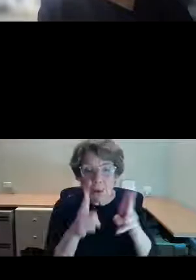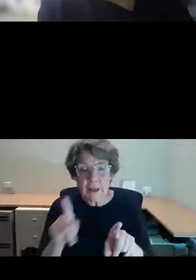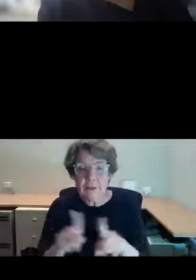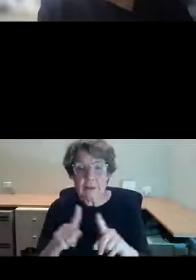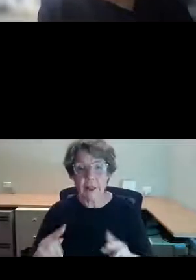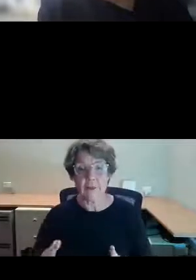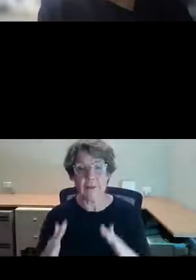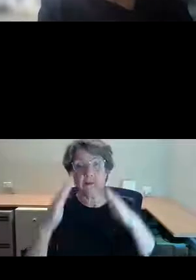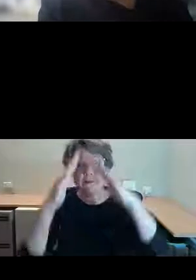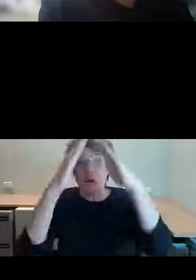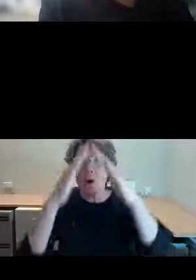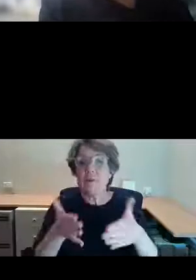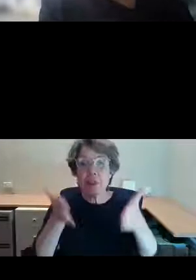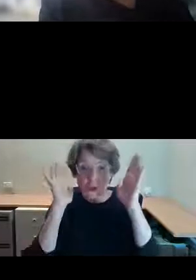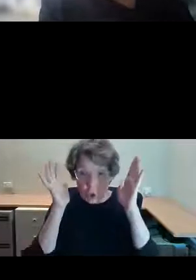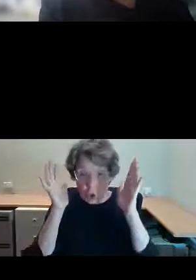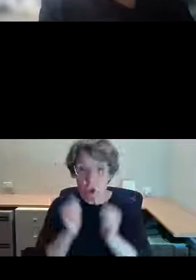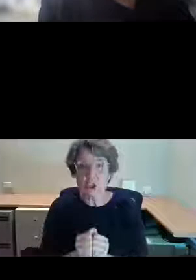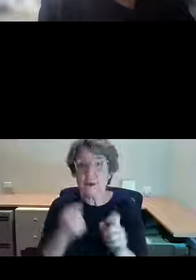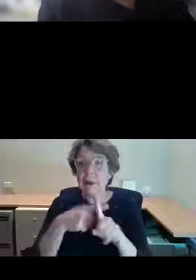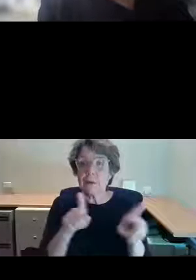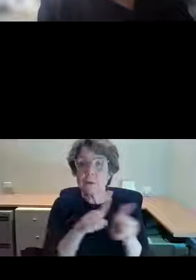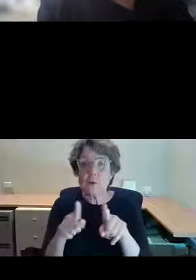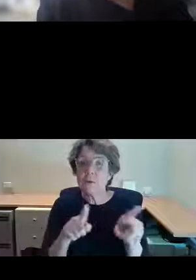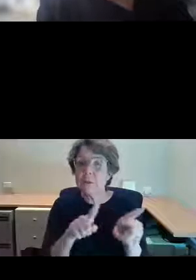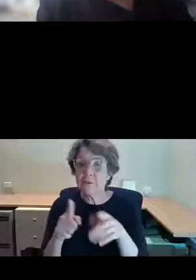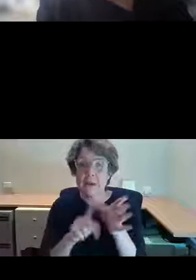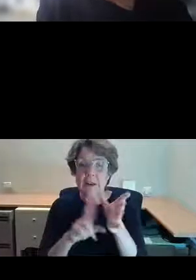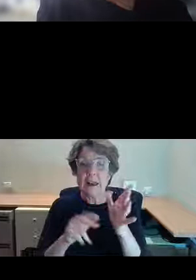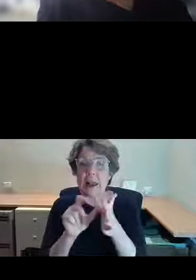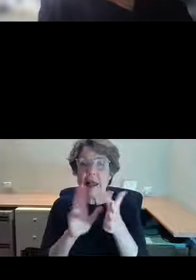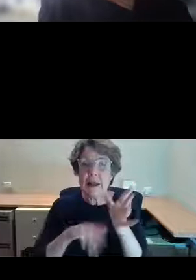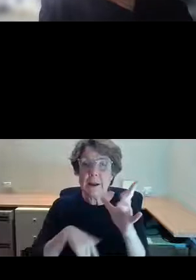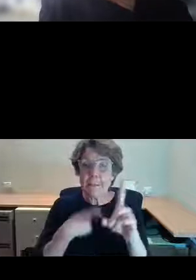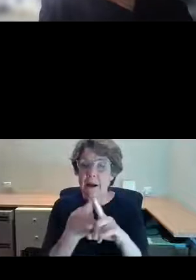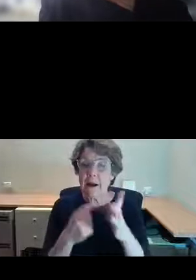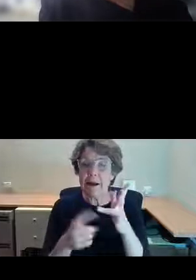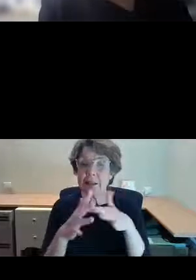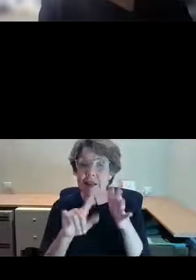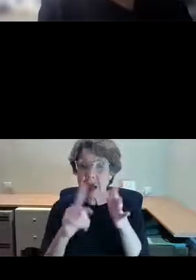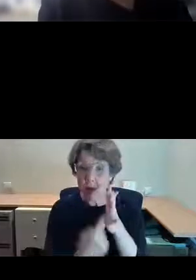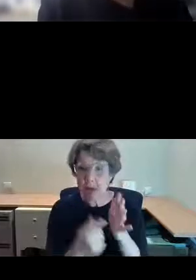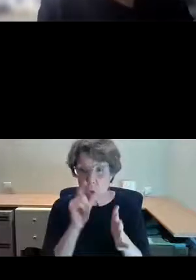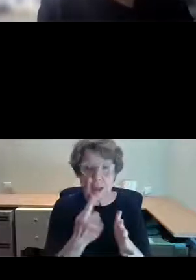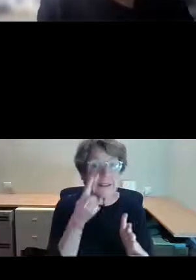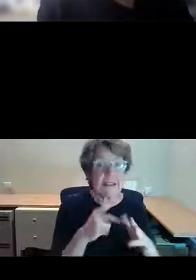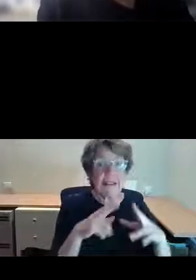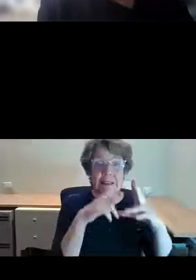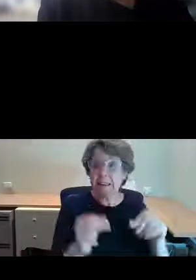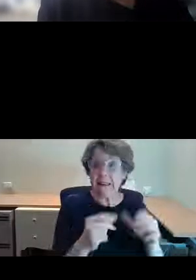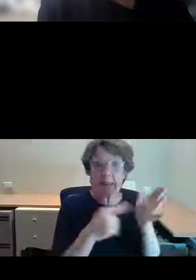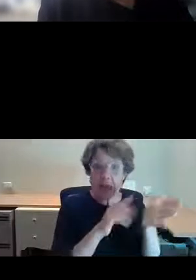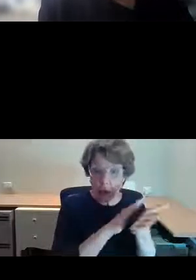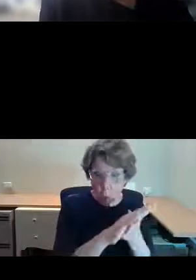the churches and landmark towers, and you can see the tower of Sydney Town Hall and